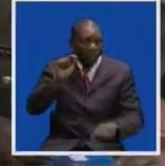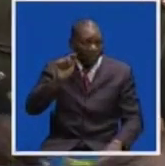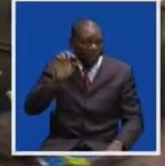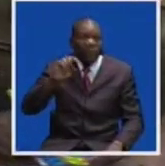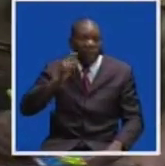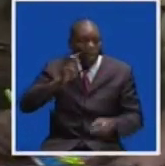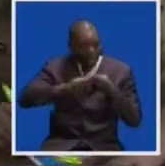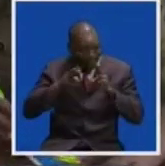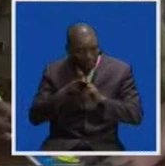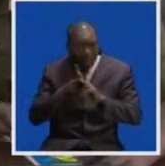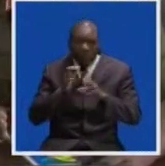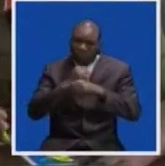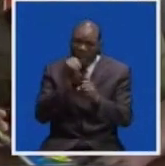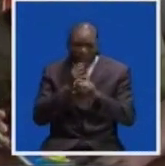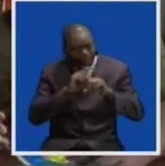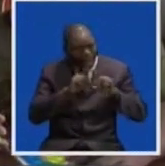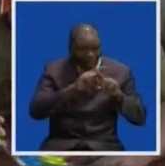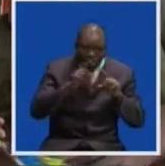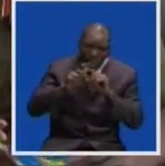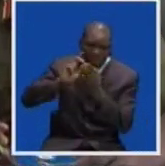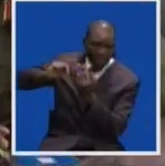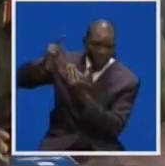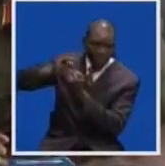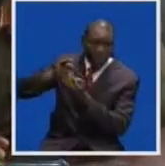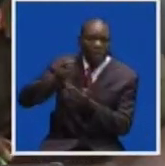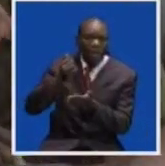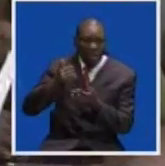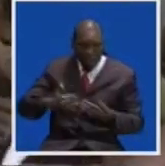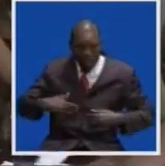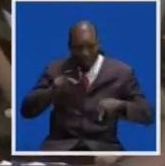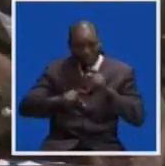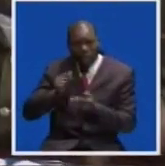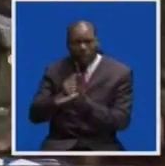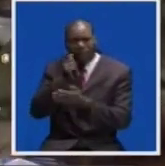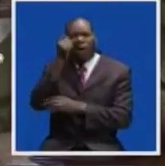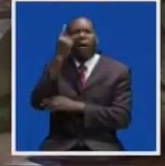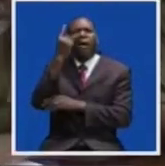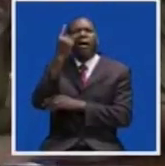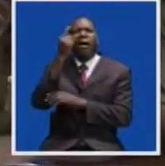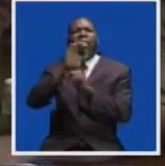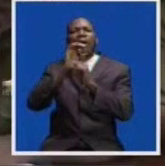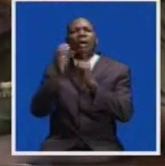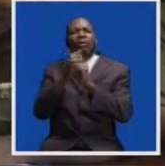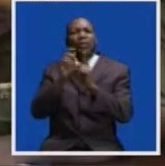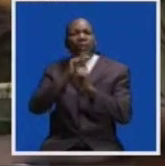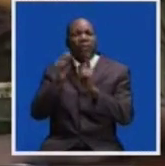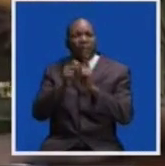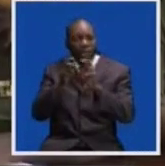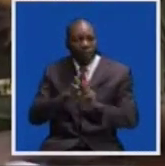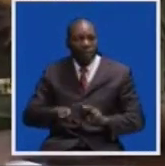will lead to diversified content and help young people appreciate traditional and cultural values.